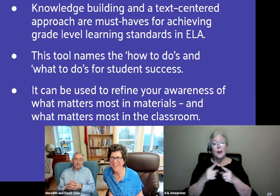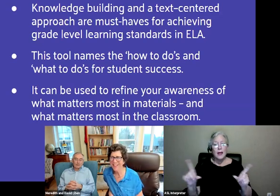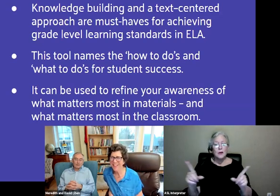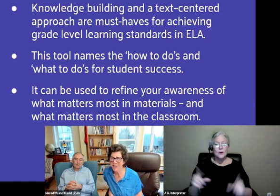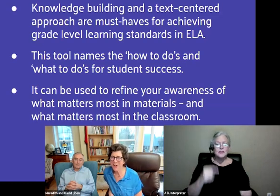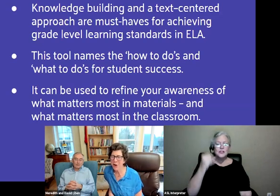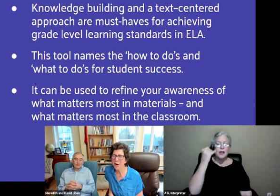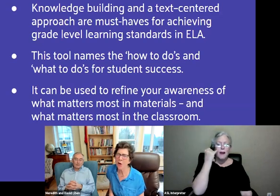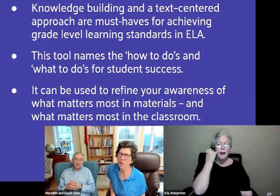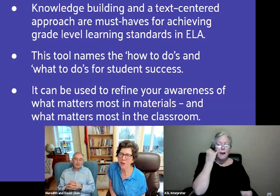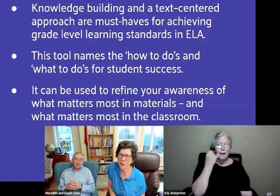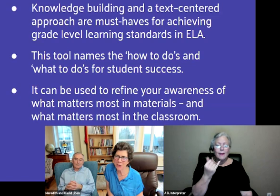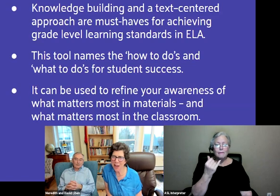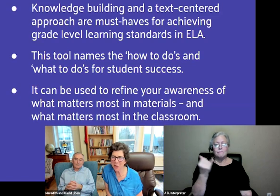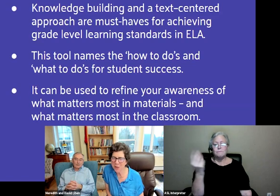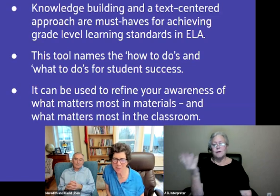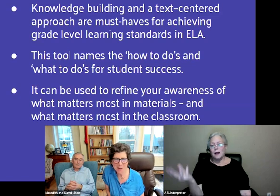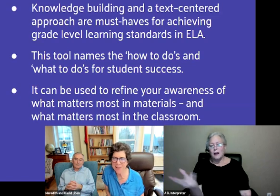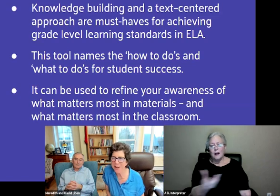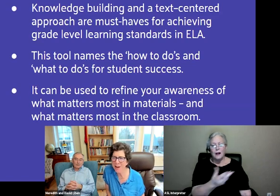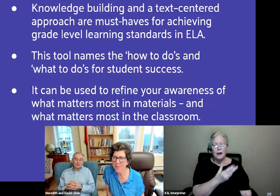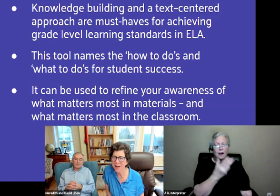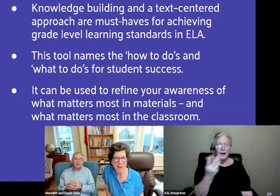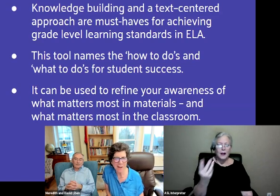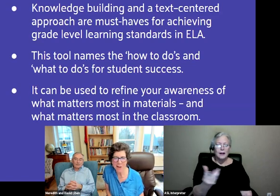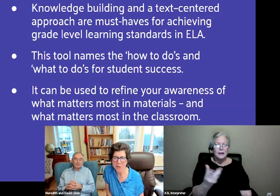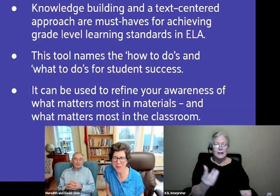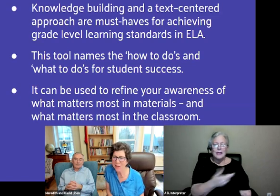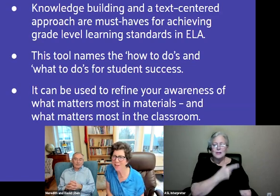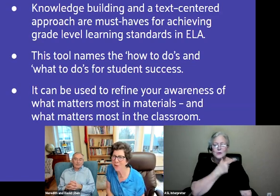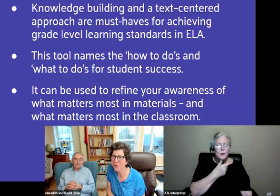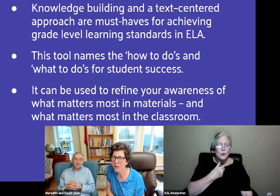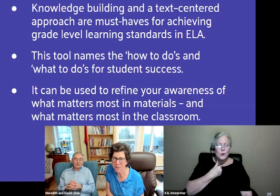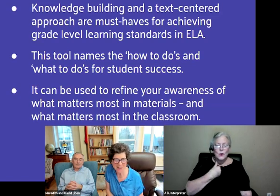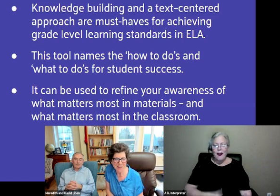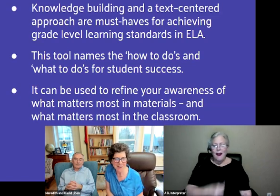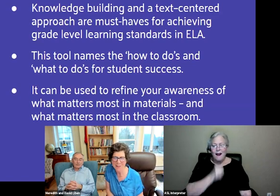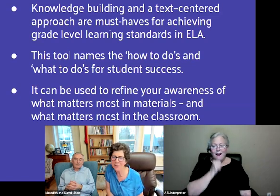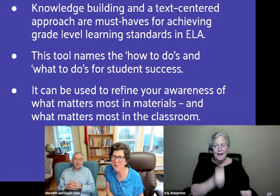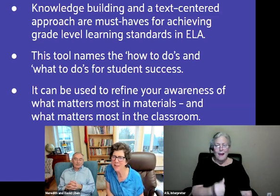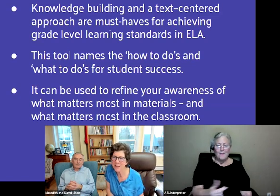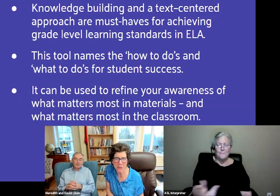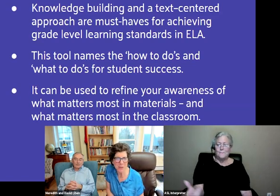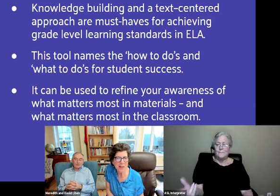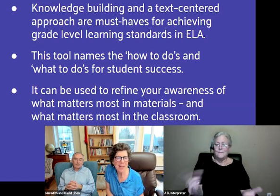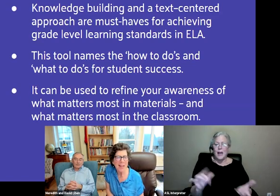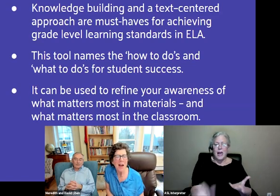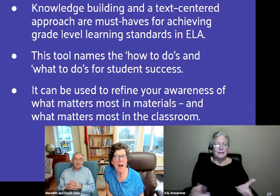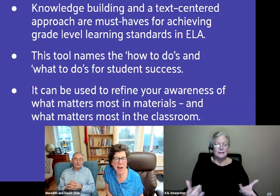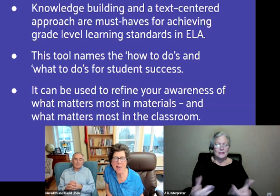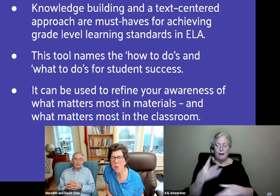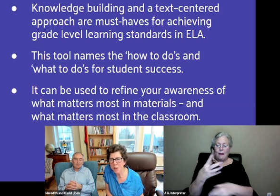is an overused acronym. And I usually don't like them, and I let this one slide through.